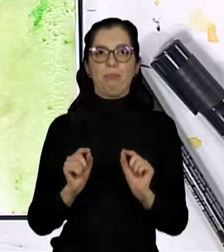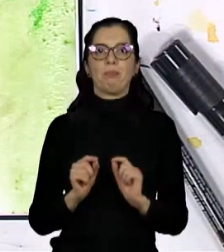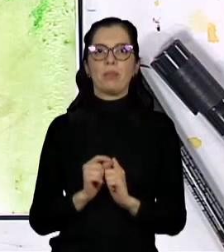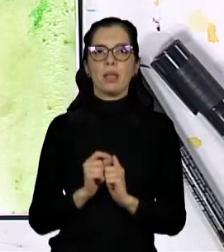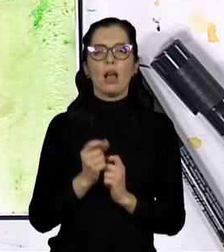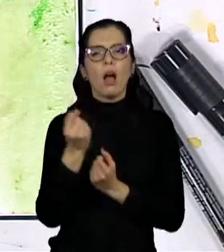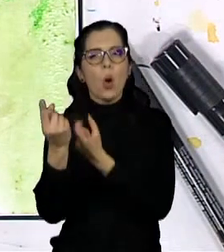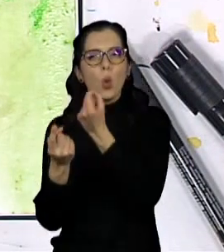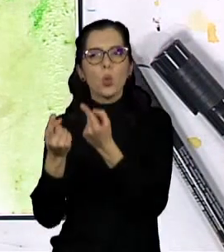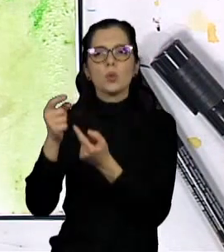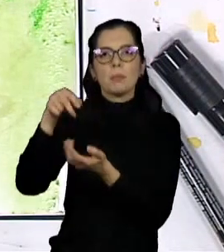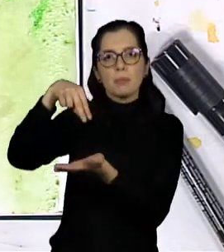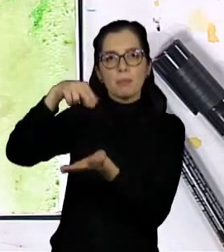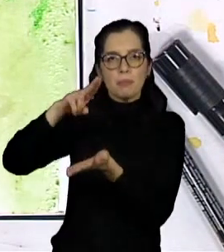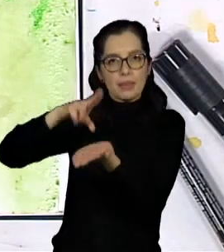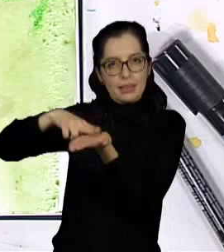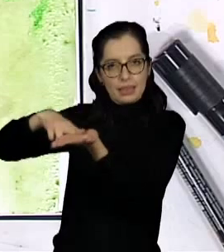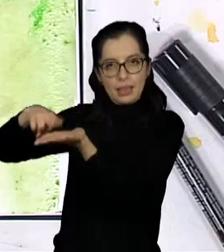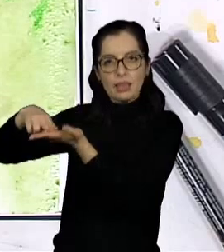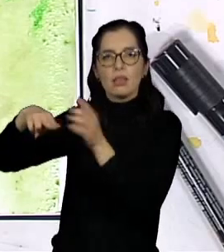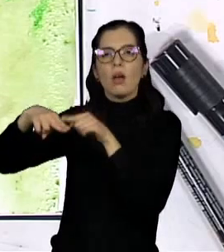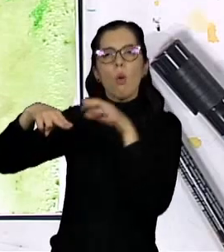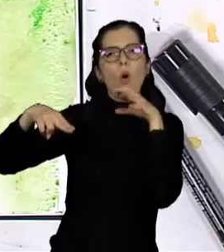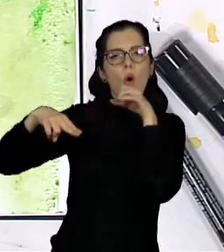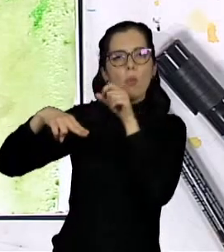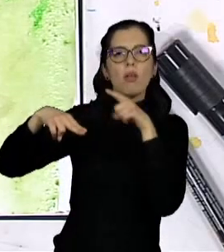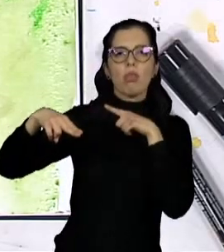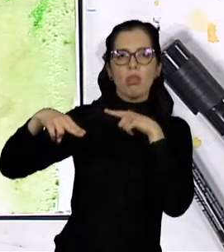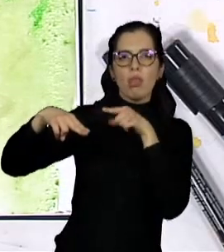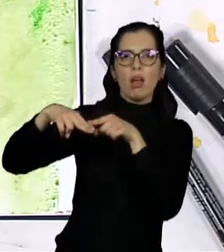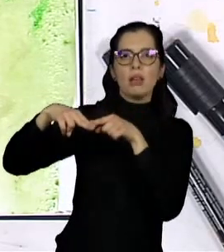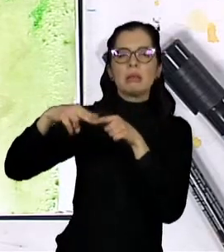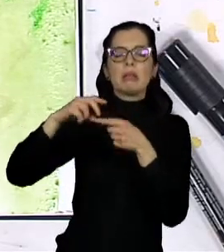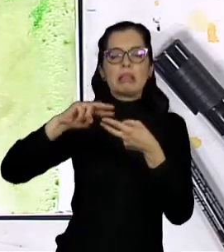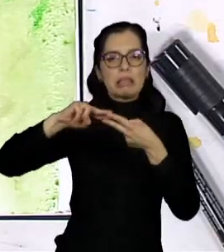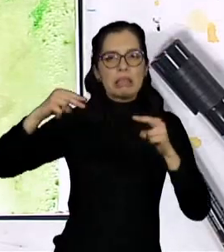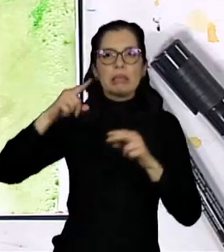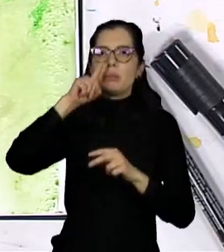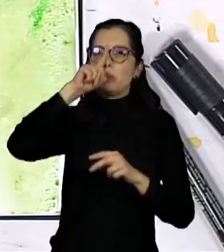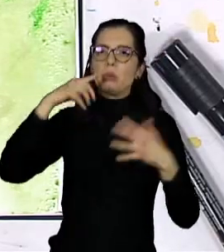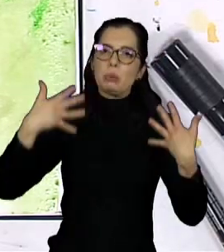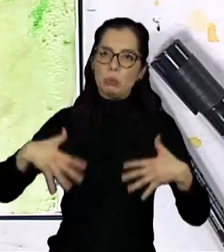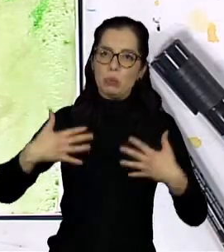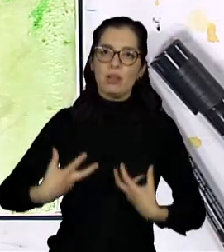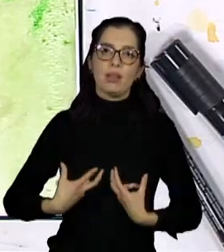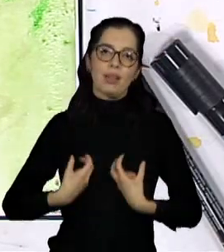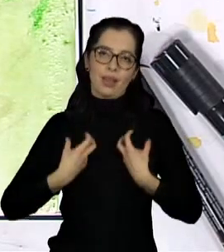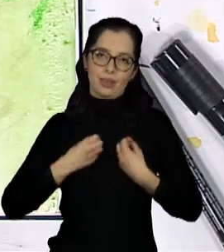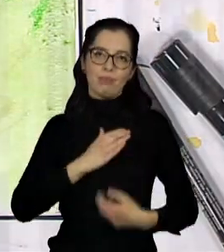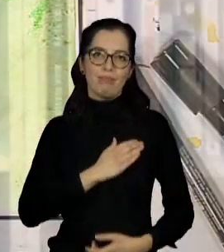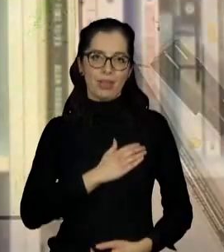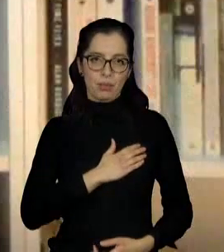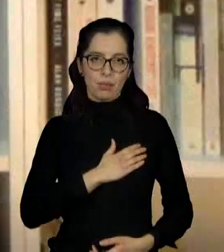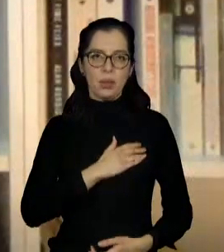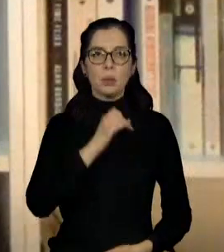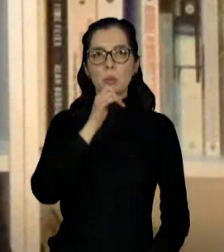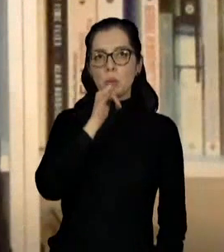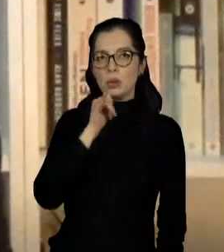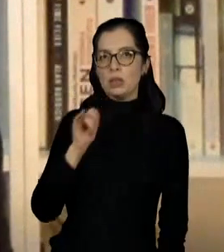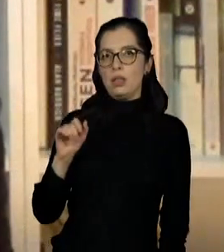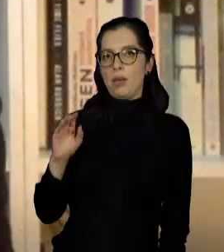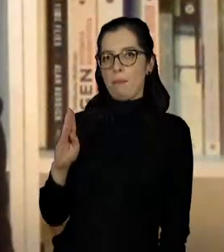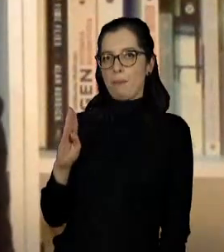there were patients with, obviously there are some genes that increase the risk of breast cancer, genes like